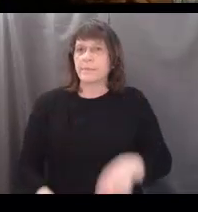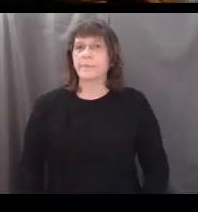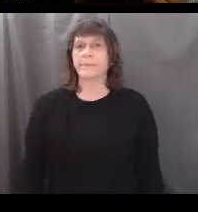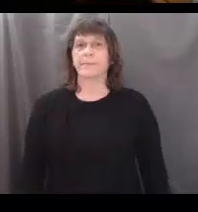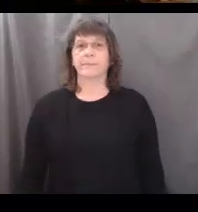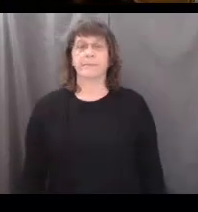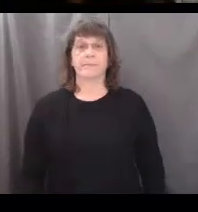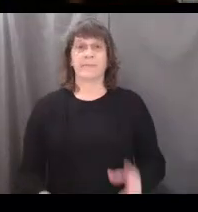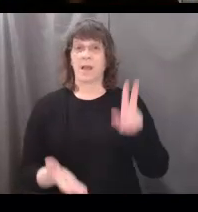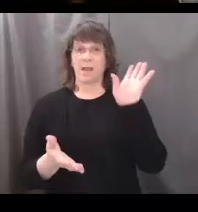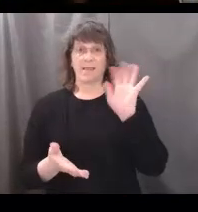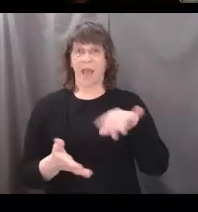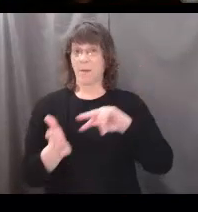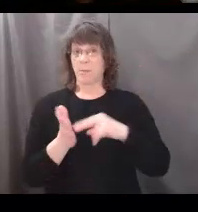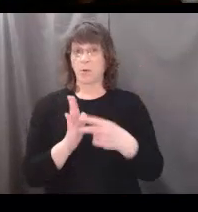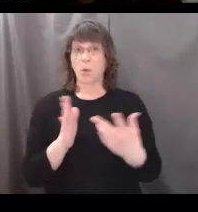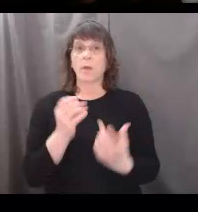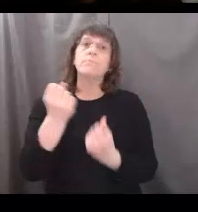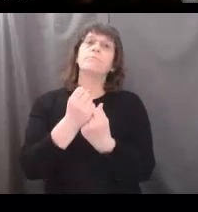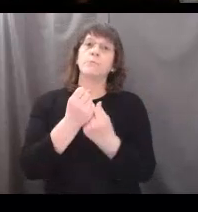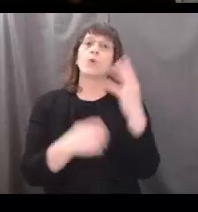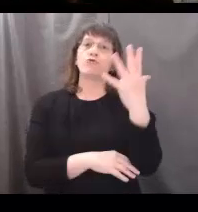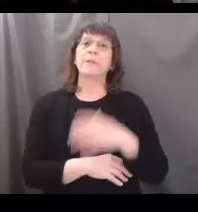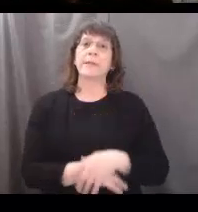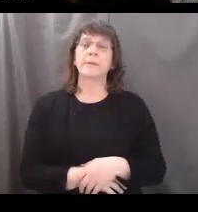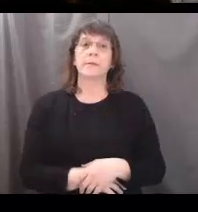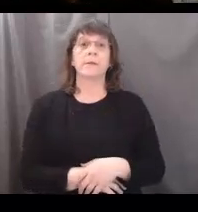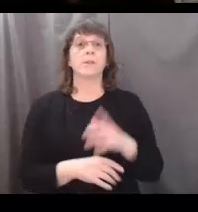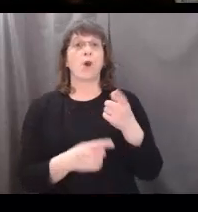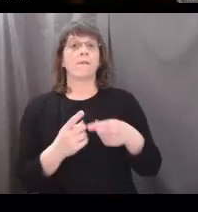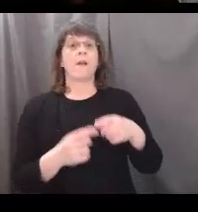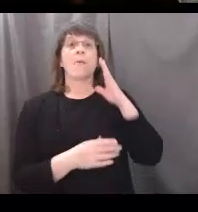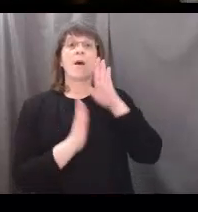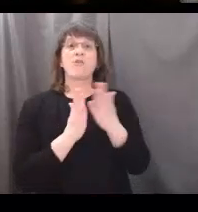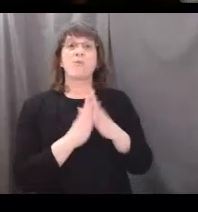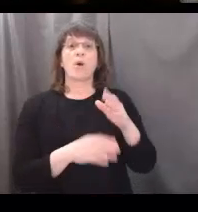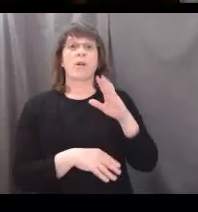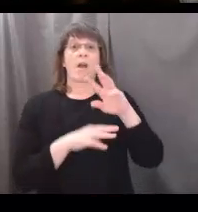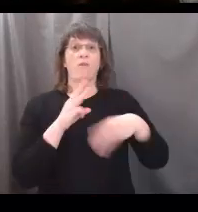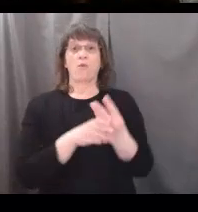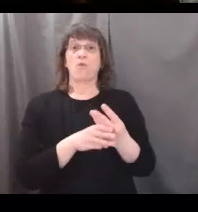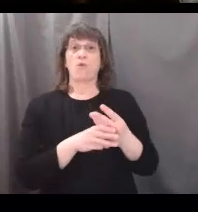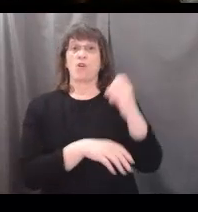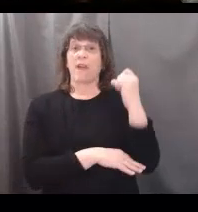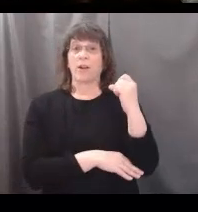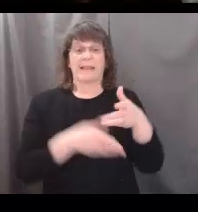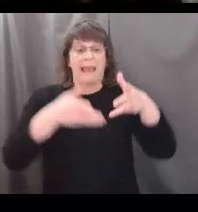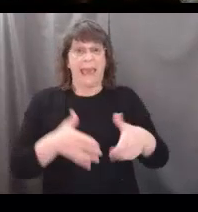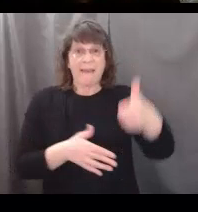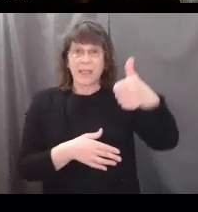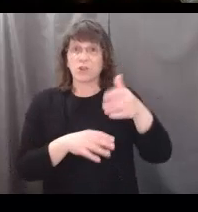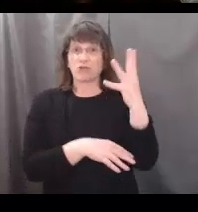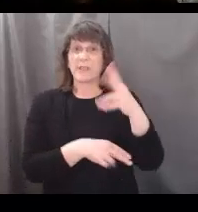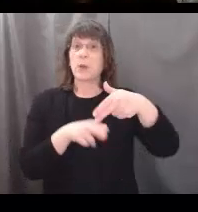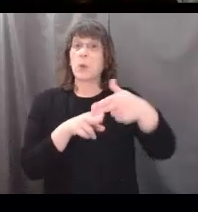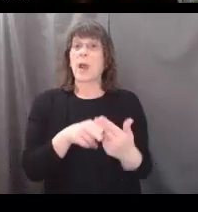Its main purpose is to support the tree. According to the Guinness Book of World Records, the heaviest tree is estimated